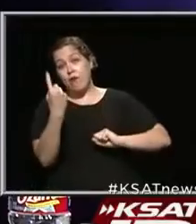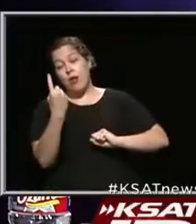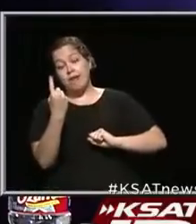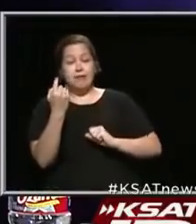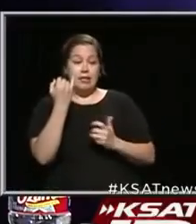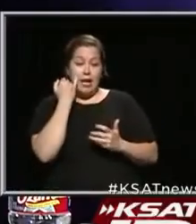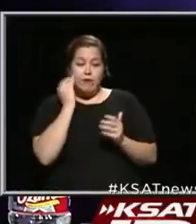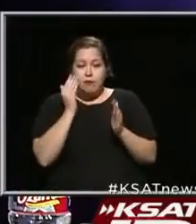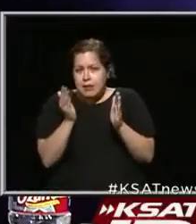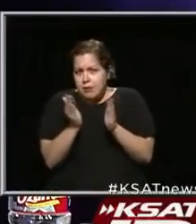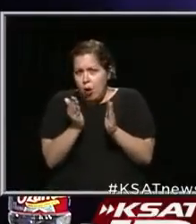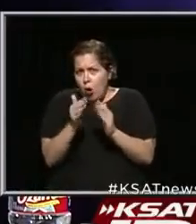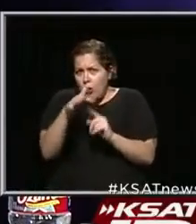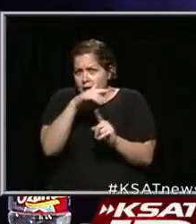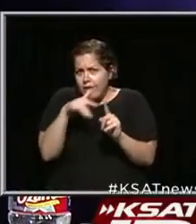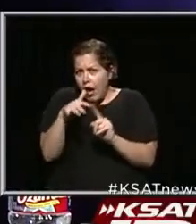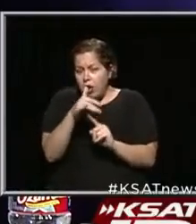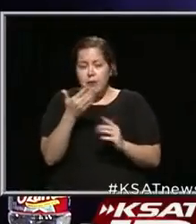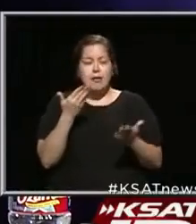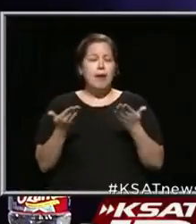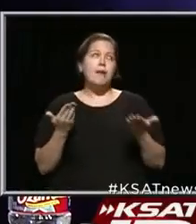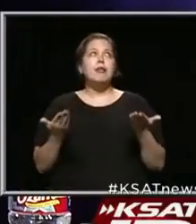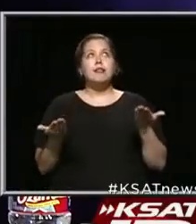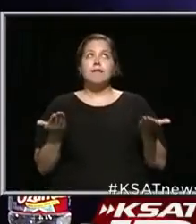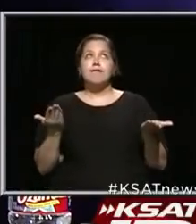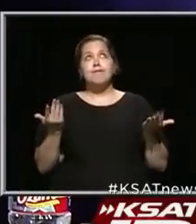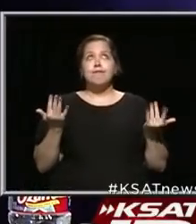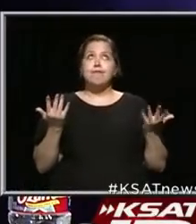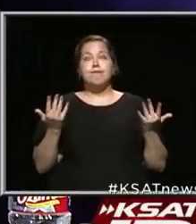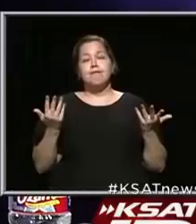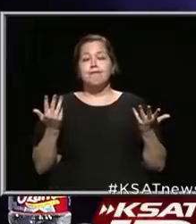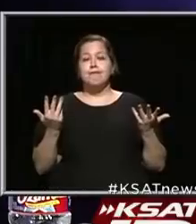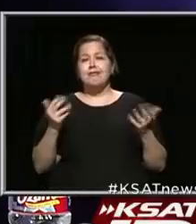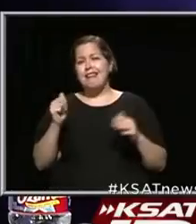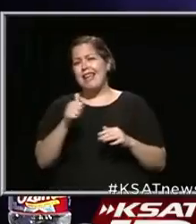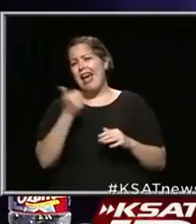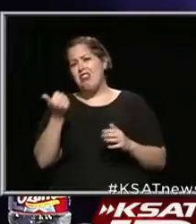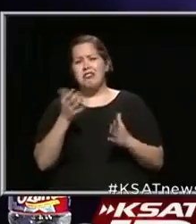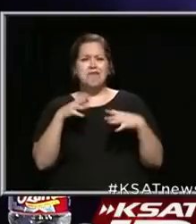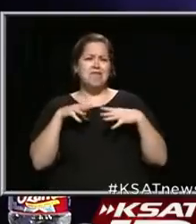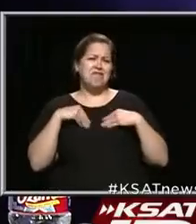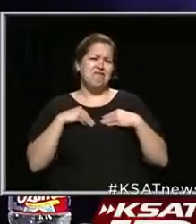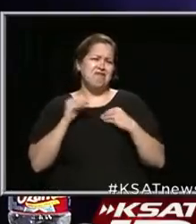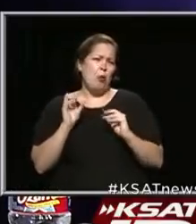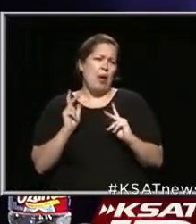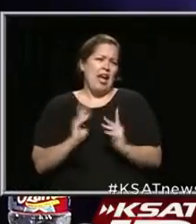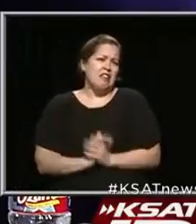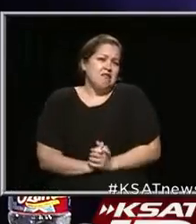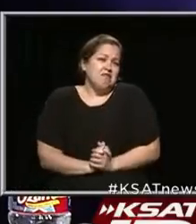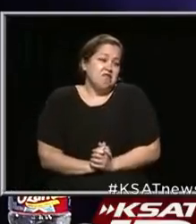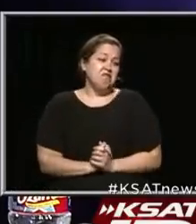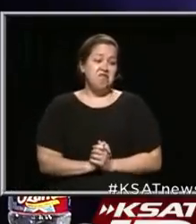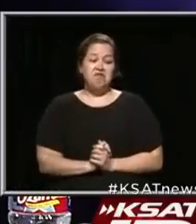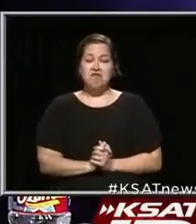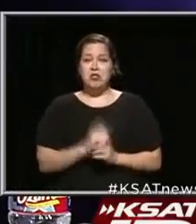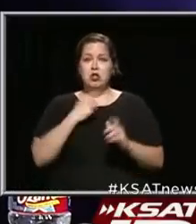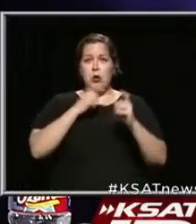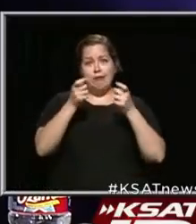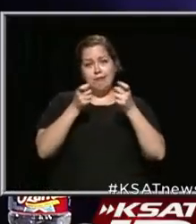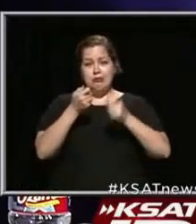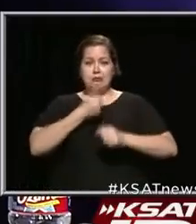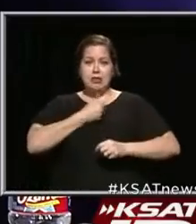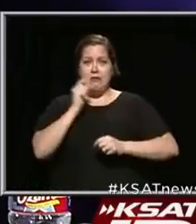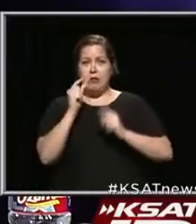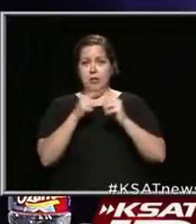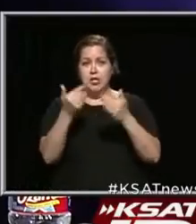be in a smaller setting, maybe the cloth or the other is okay. So, I'm adjusting myself a little bit